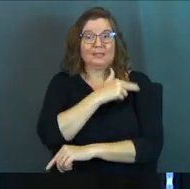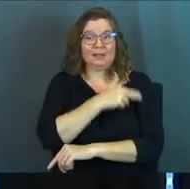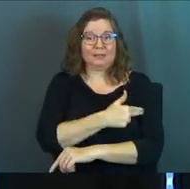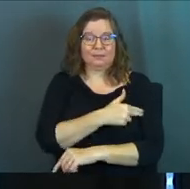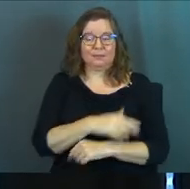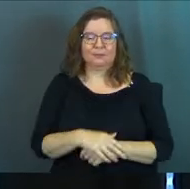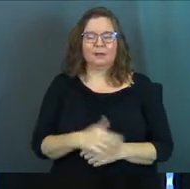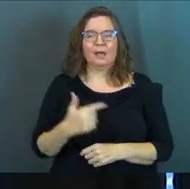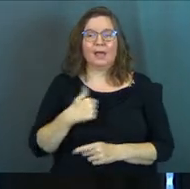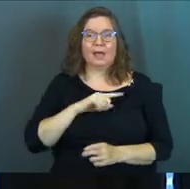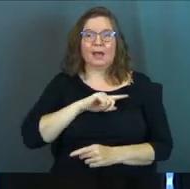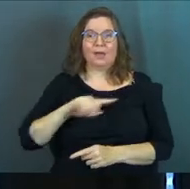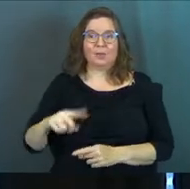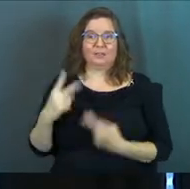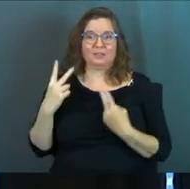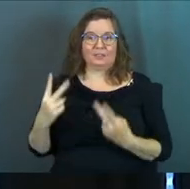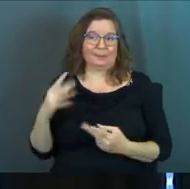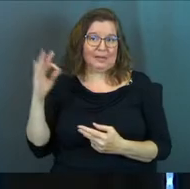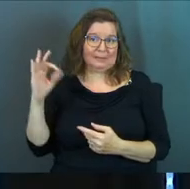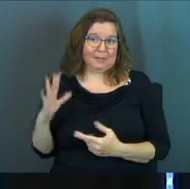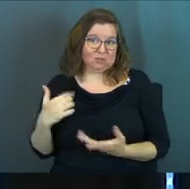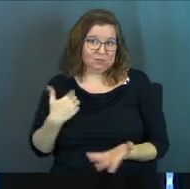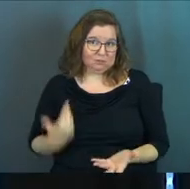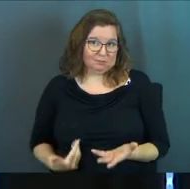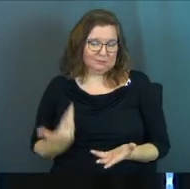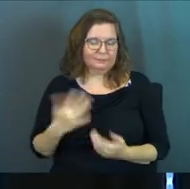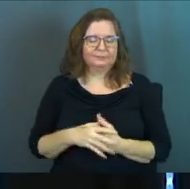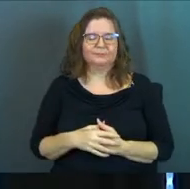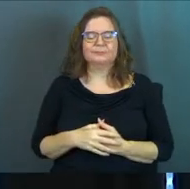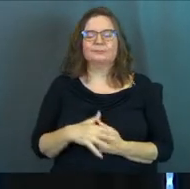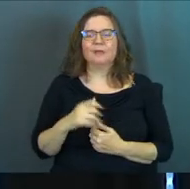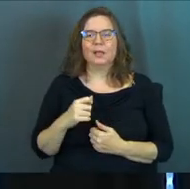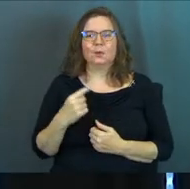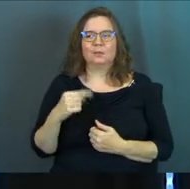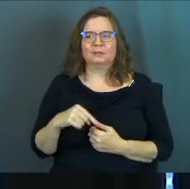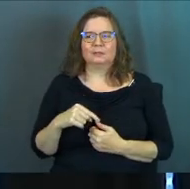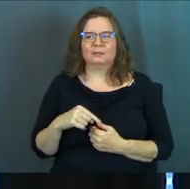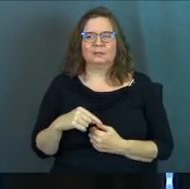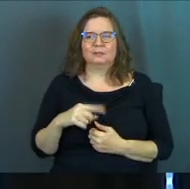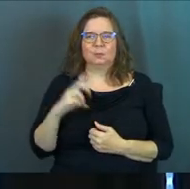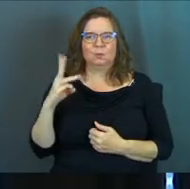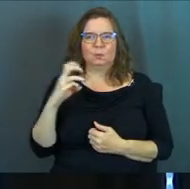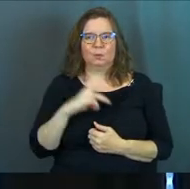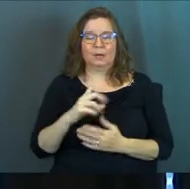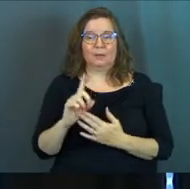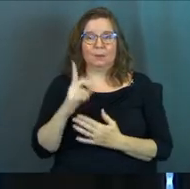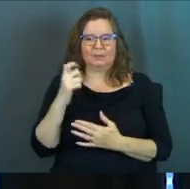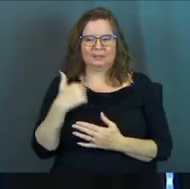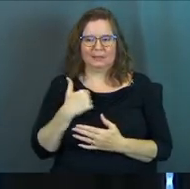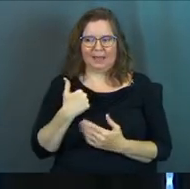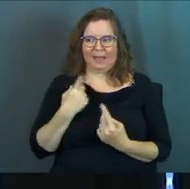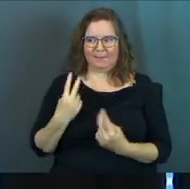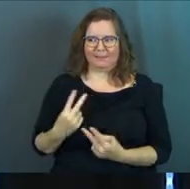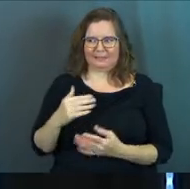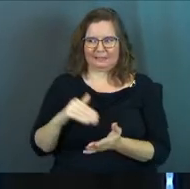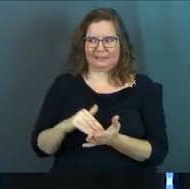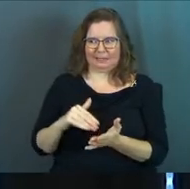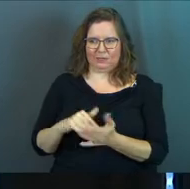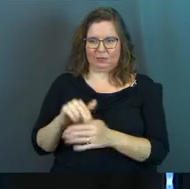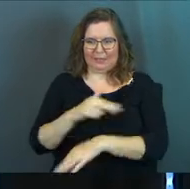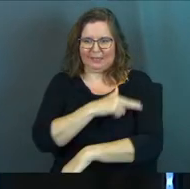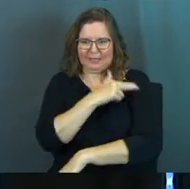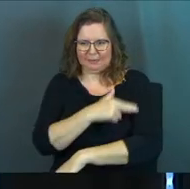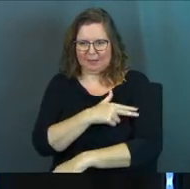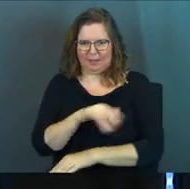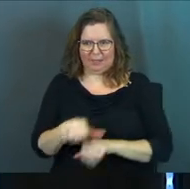hospital and I went to visit him as his pastor. And it was this weird kind of moment because you're like, I'm visiting a doctor